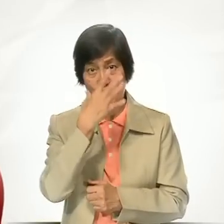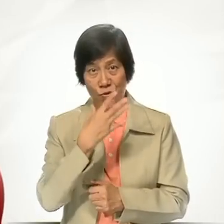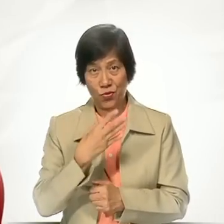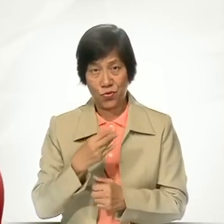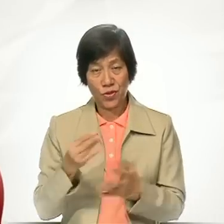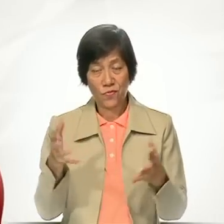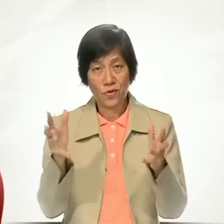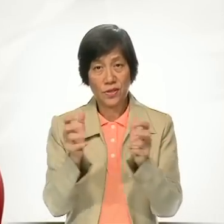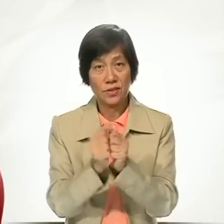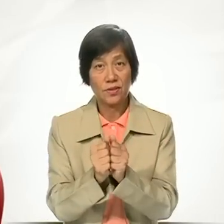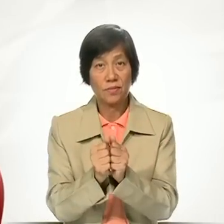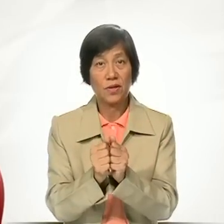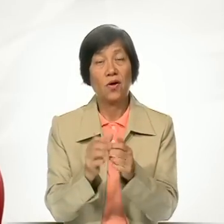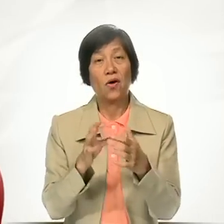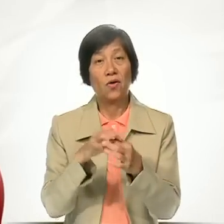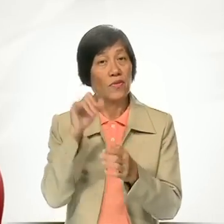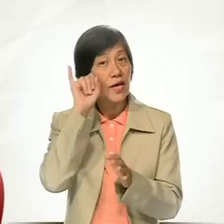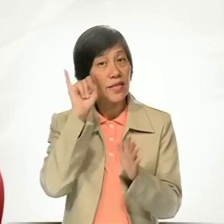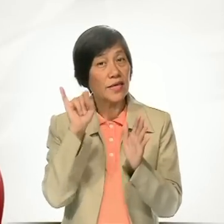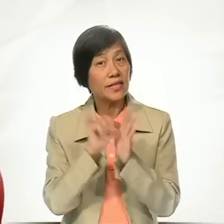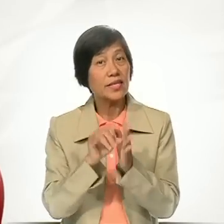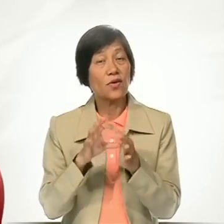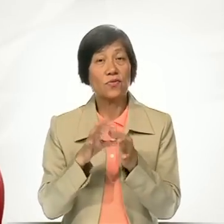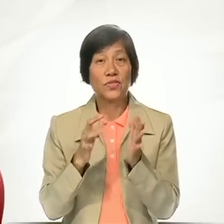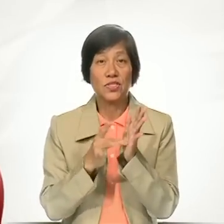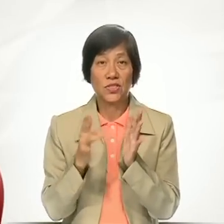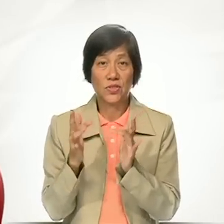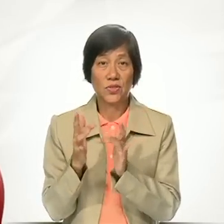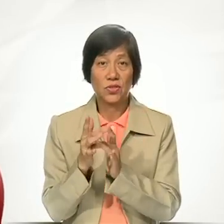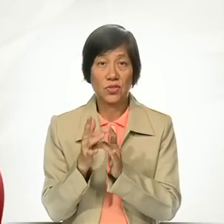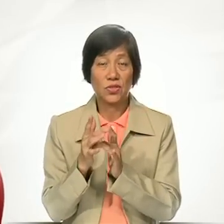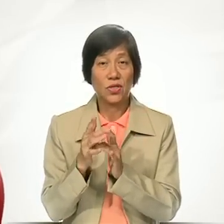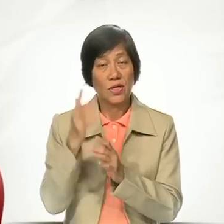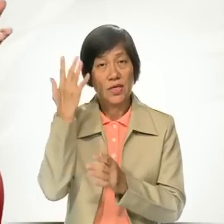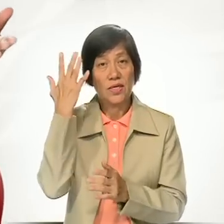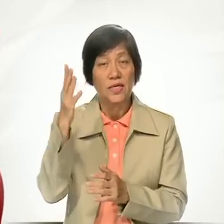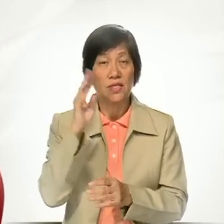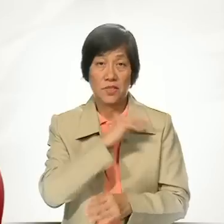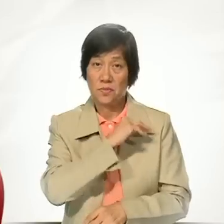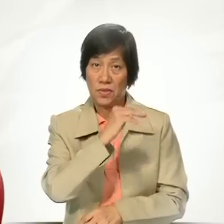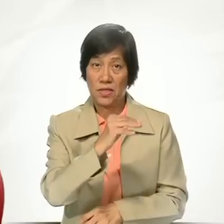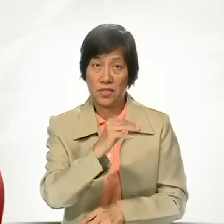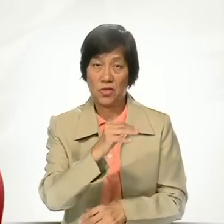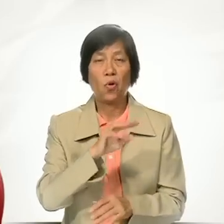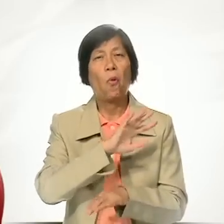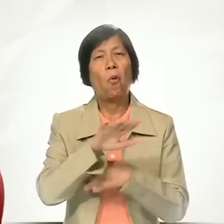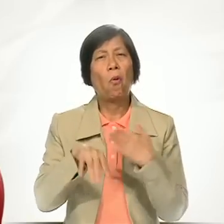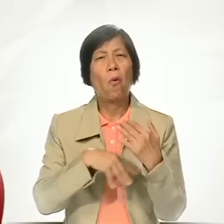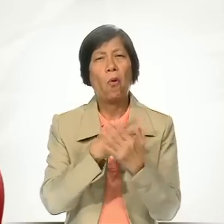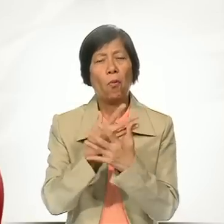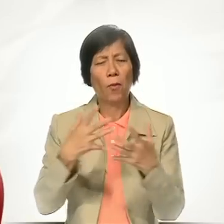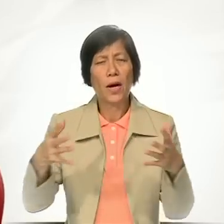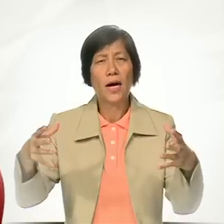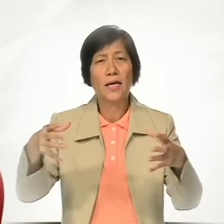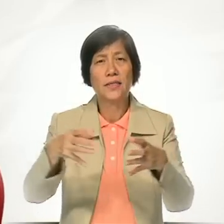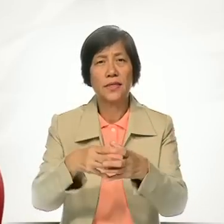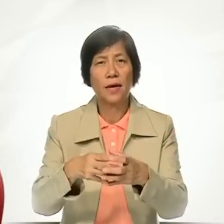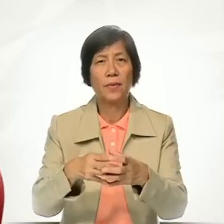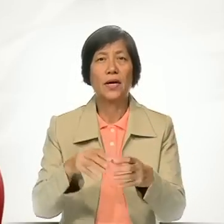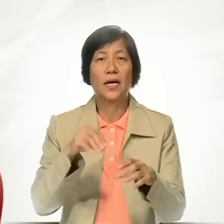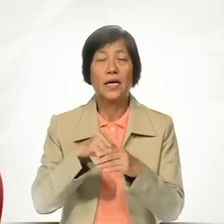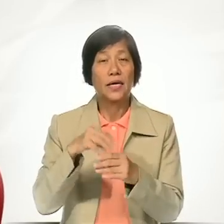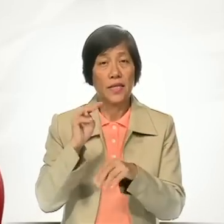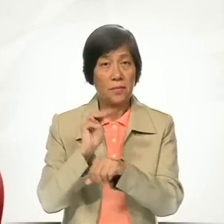blending of the identity of Jesus, his mission, all combined in his